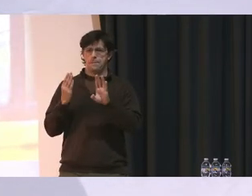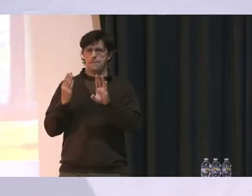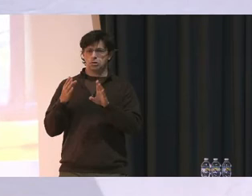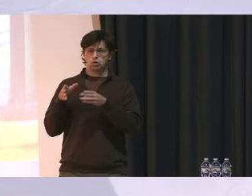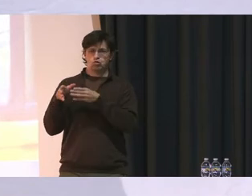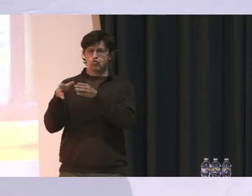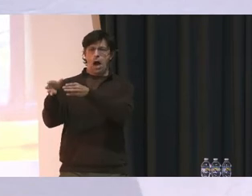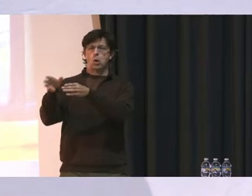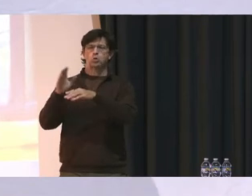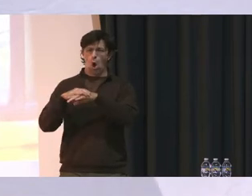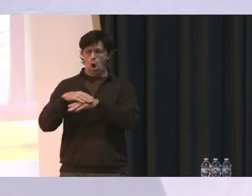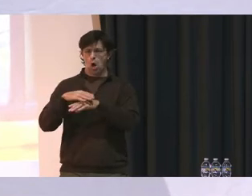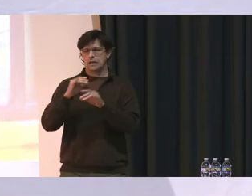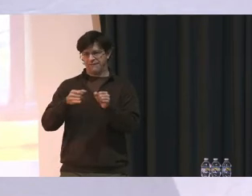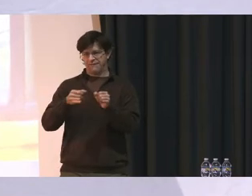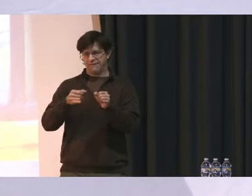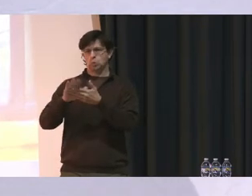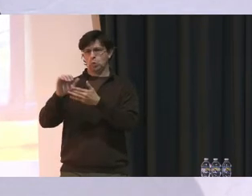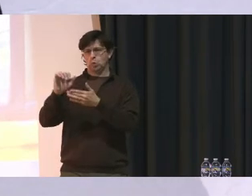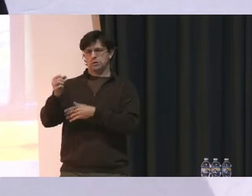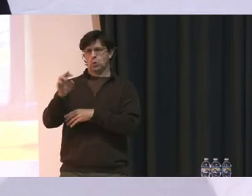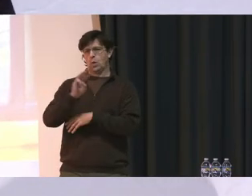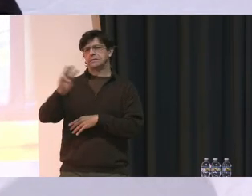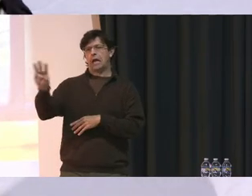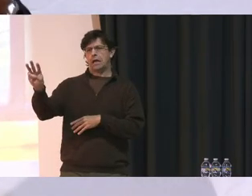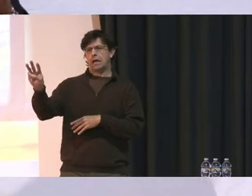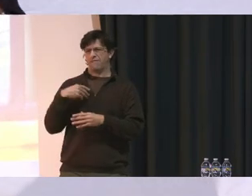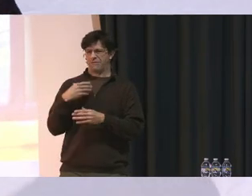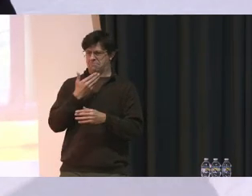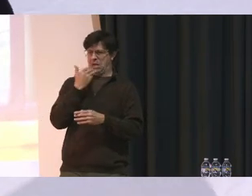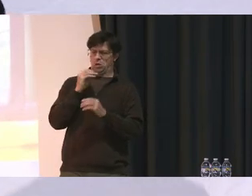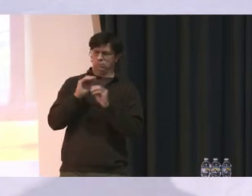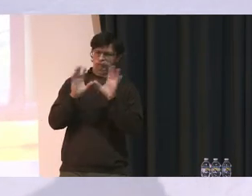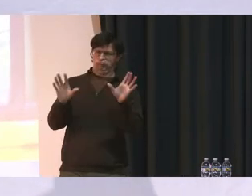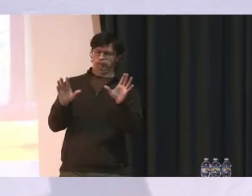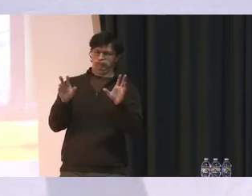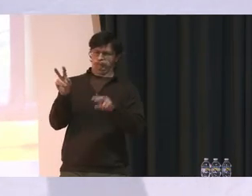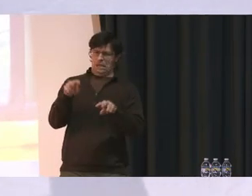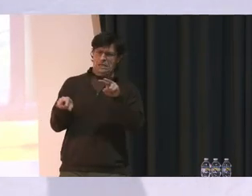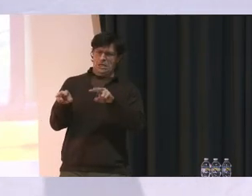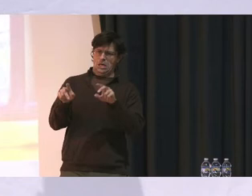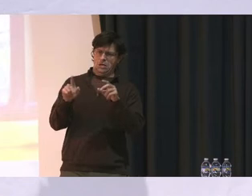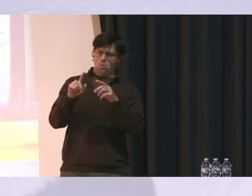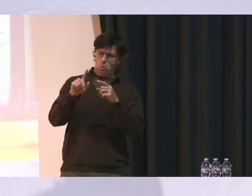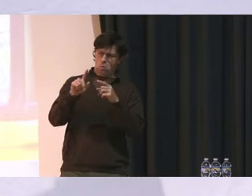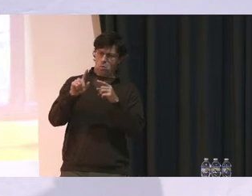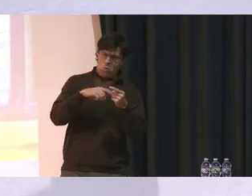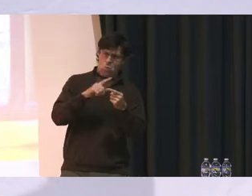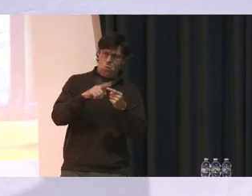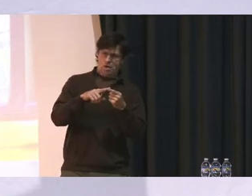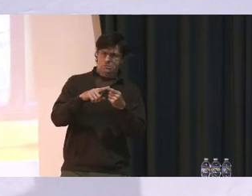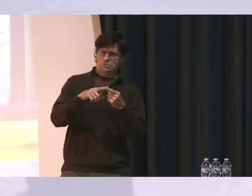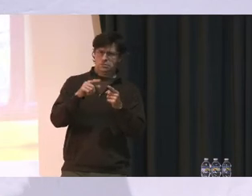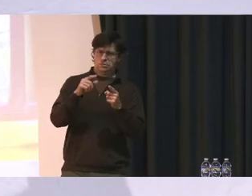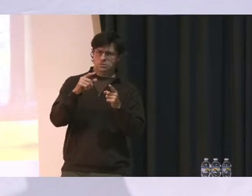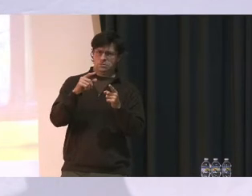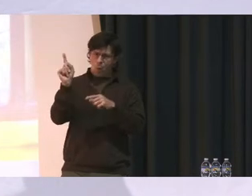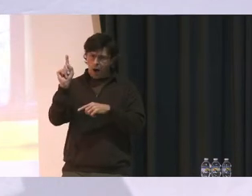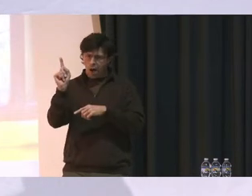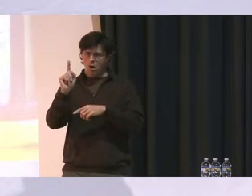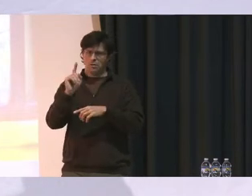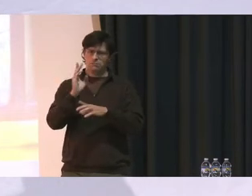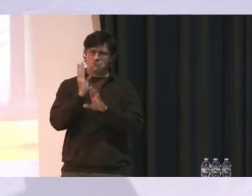individual school websites so we have a better idea of exactly when and where pickups, bus stops